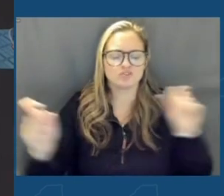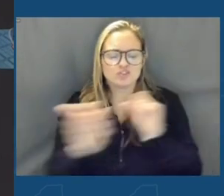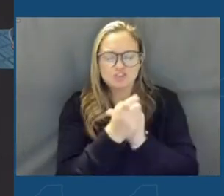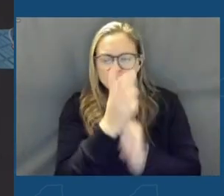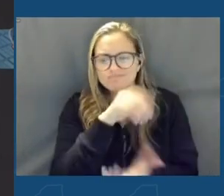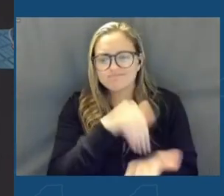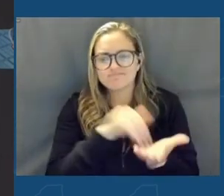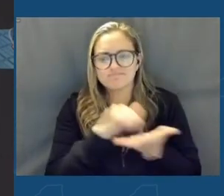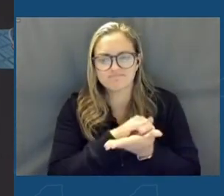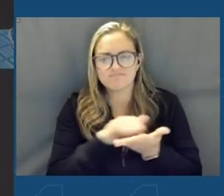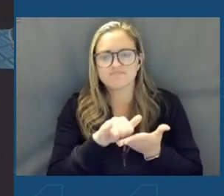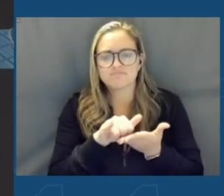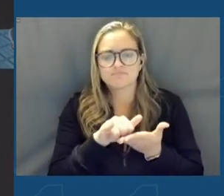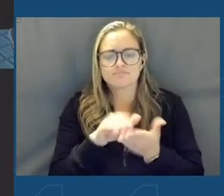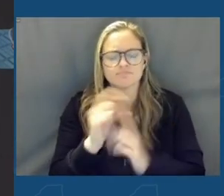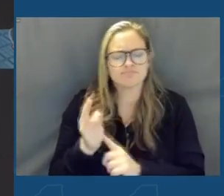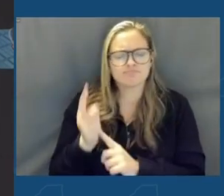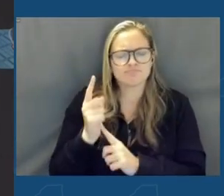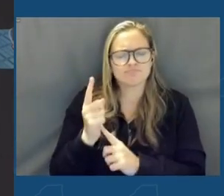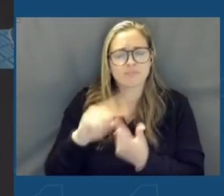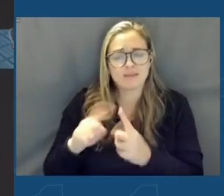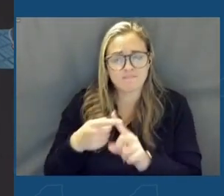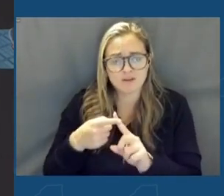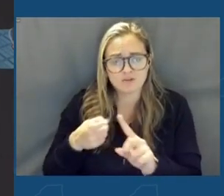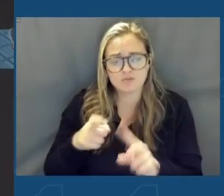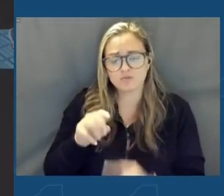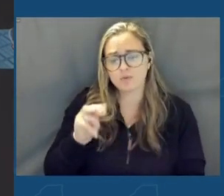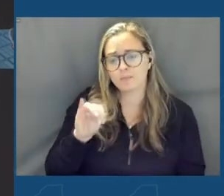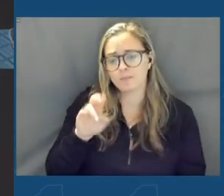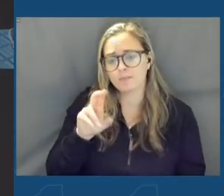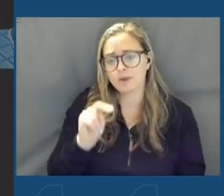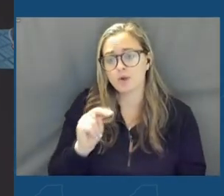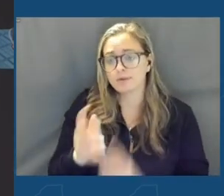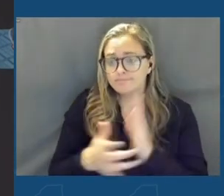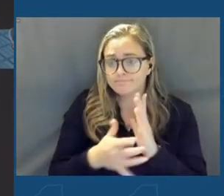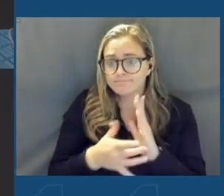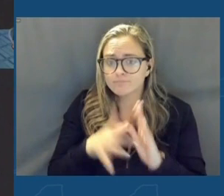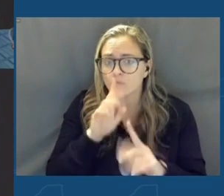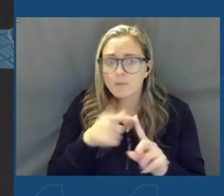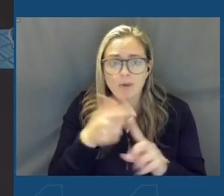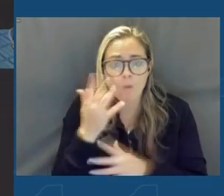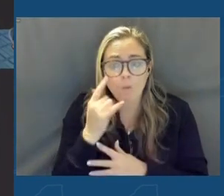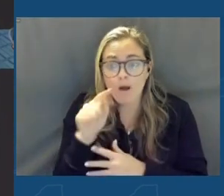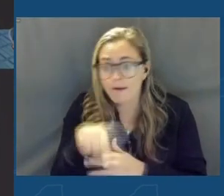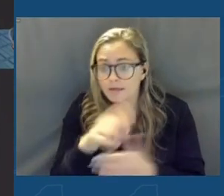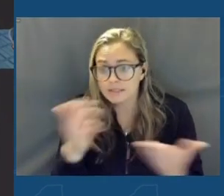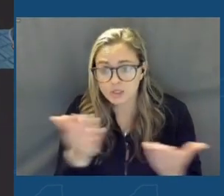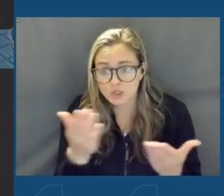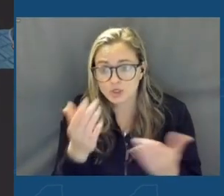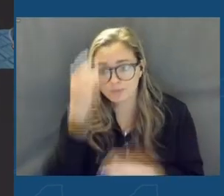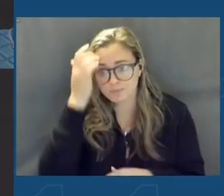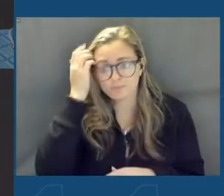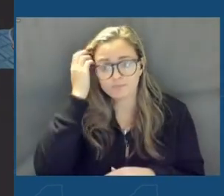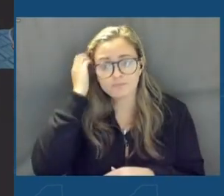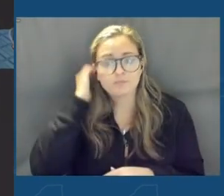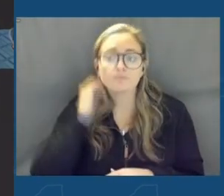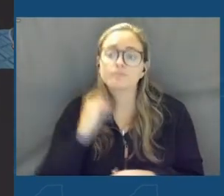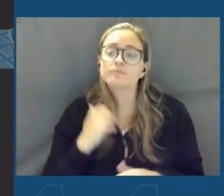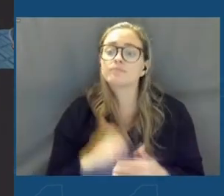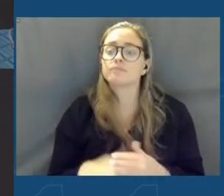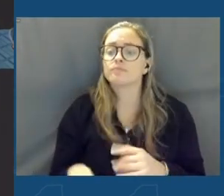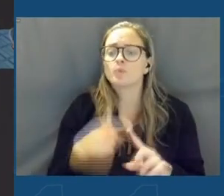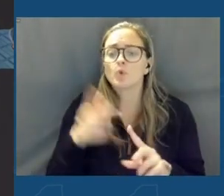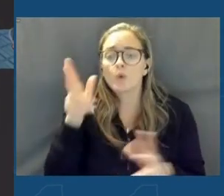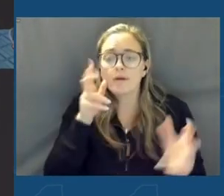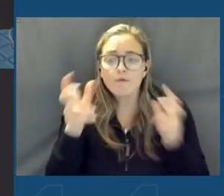In just a moment, our friends from Micron Technology are going to talk about why you're all here today. You also hear from some